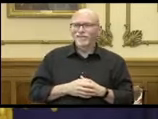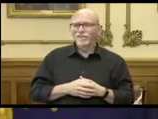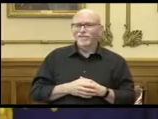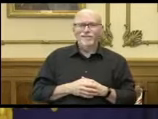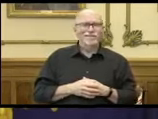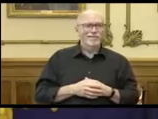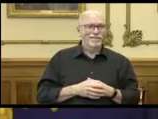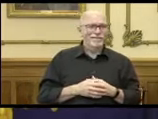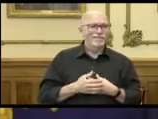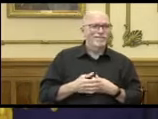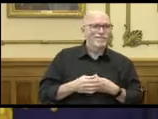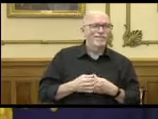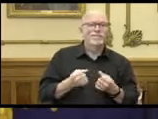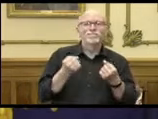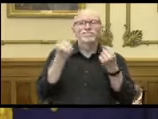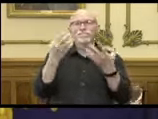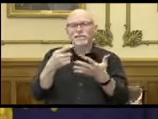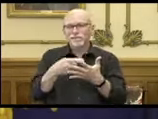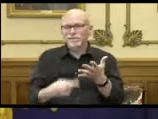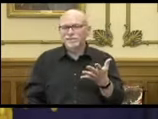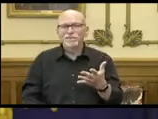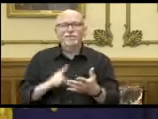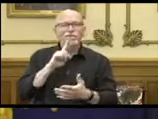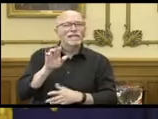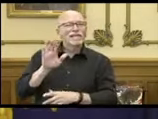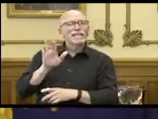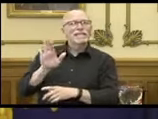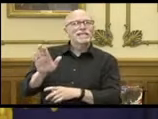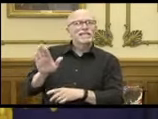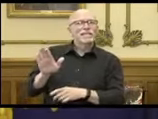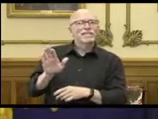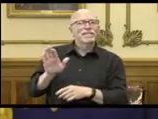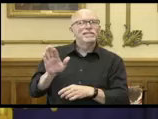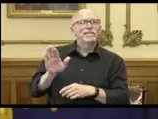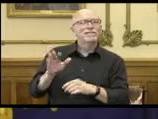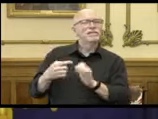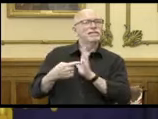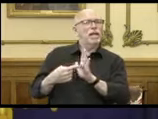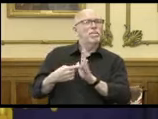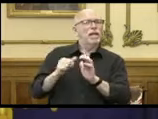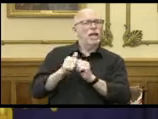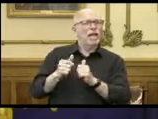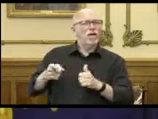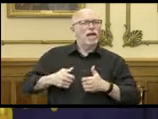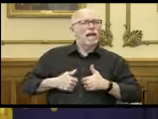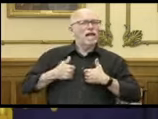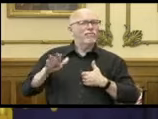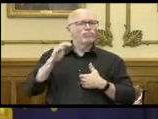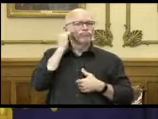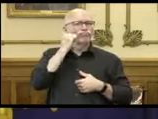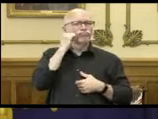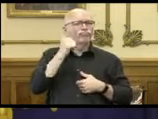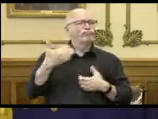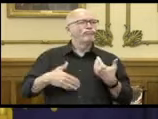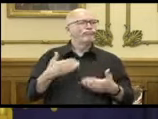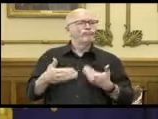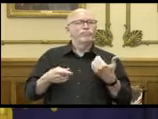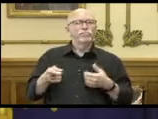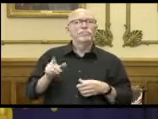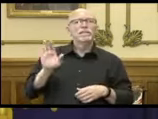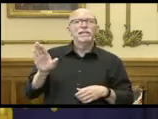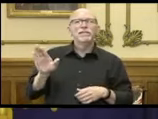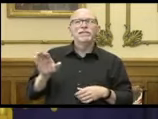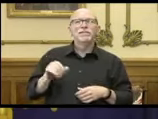Let me count the ways. First of all, his example and how he lived his life, his